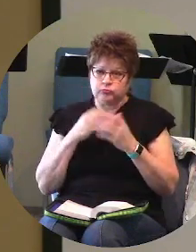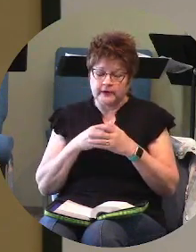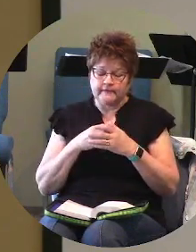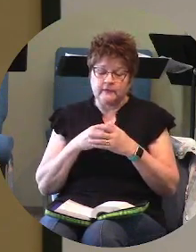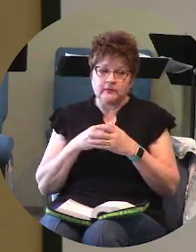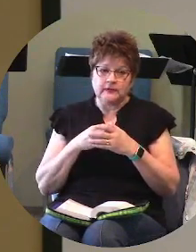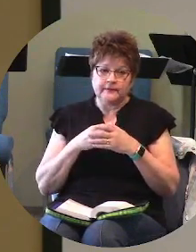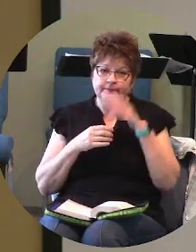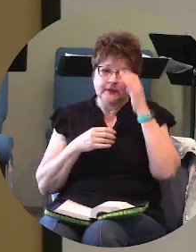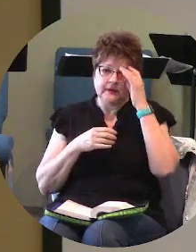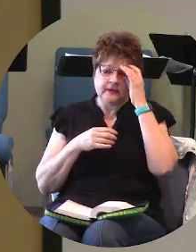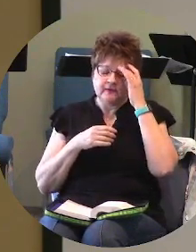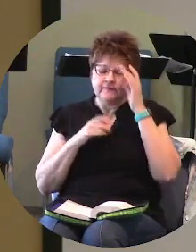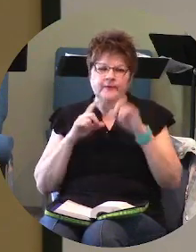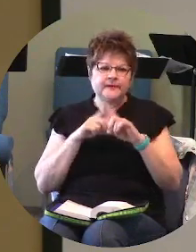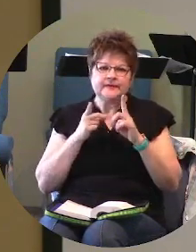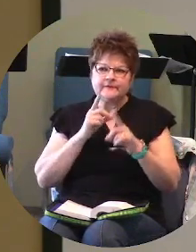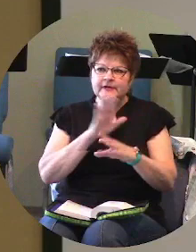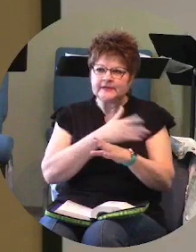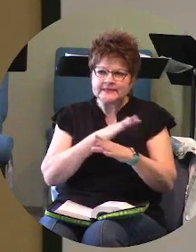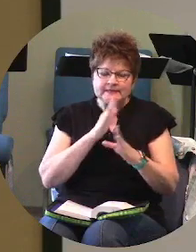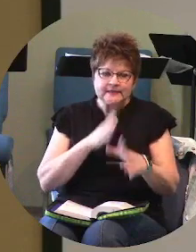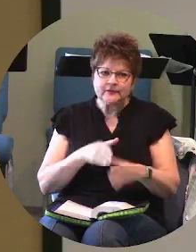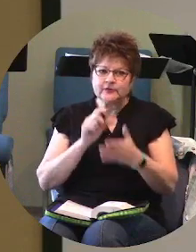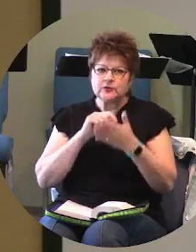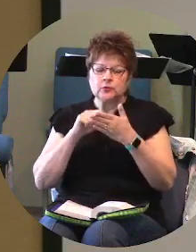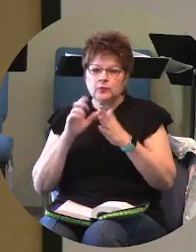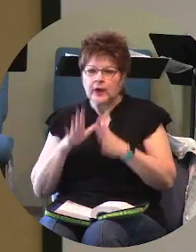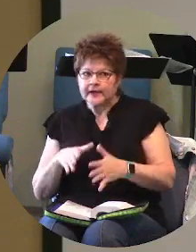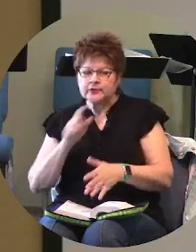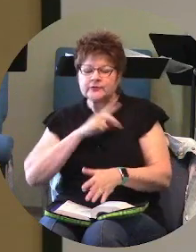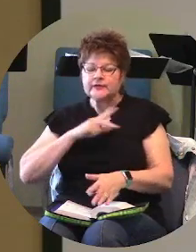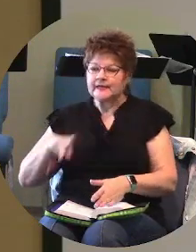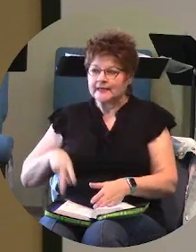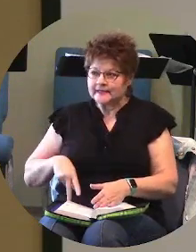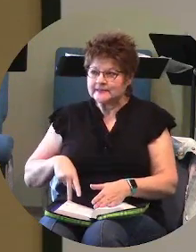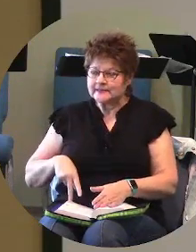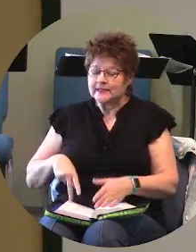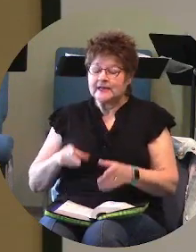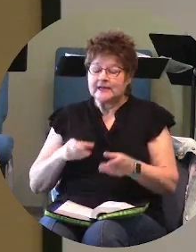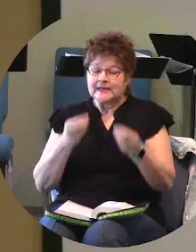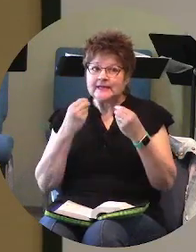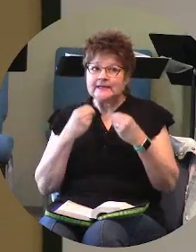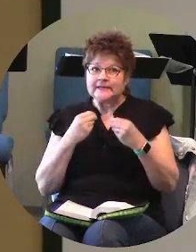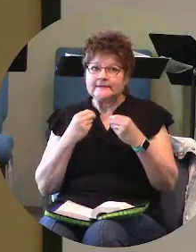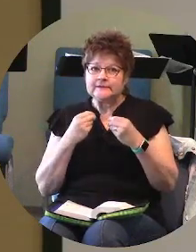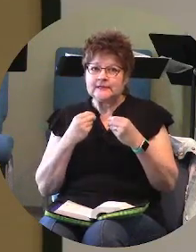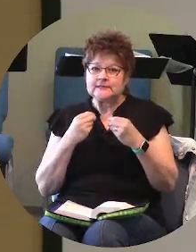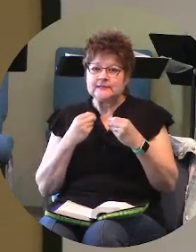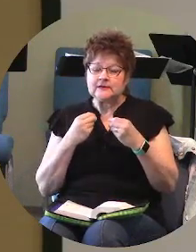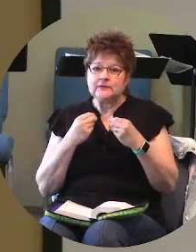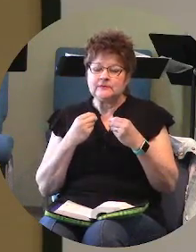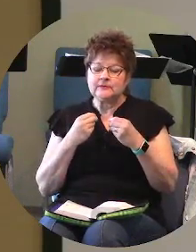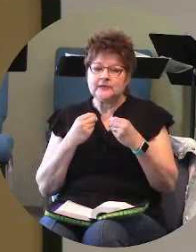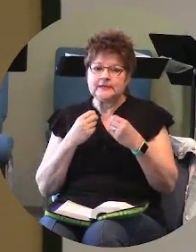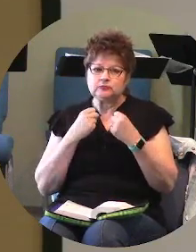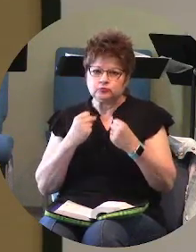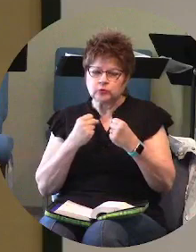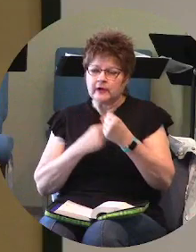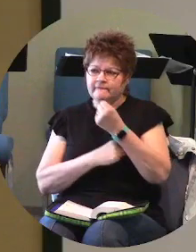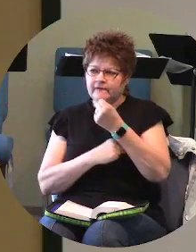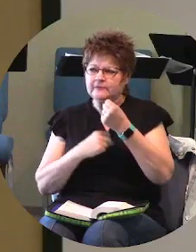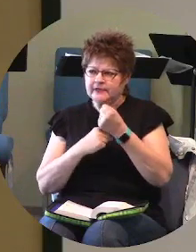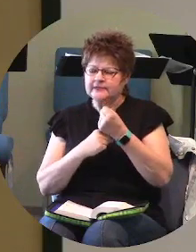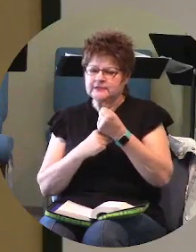different singers different writers uh kings and it gives us a very rock solid foundation on